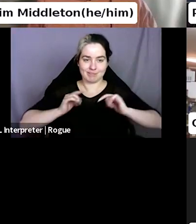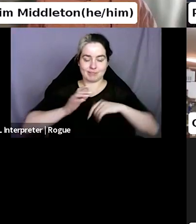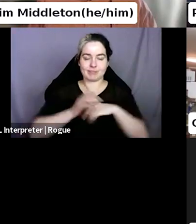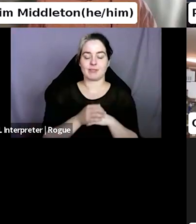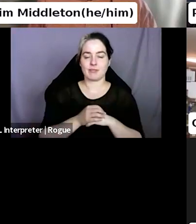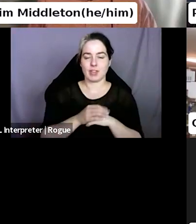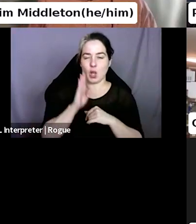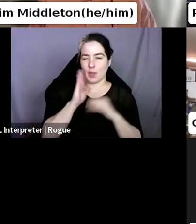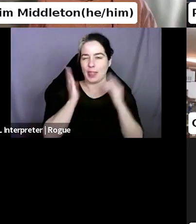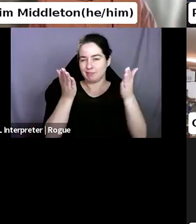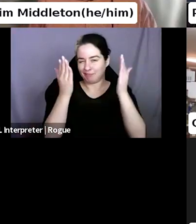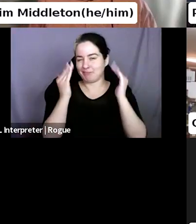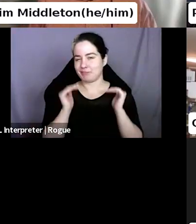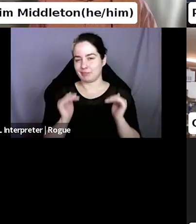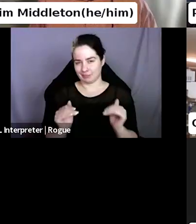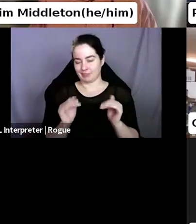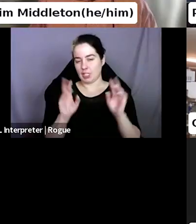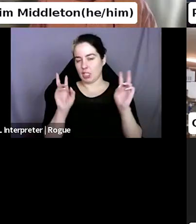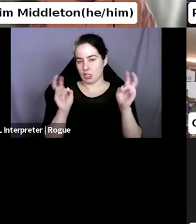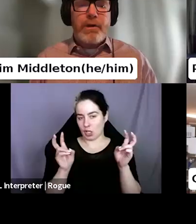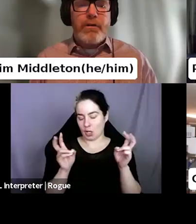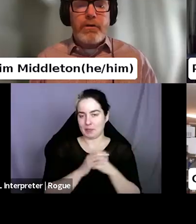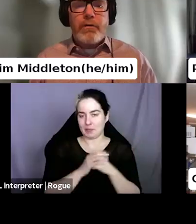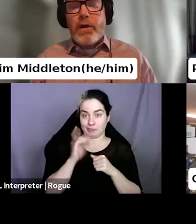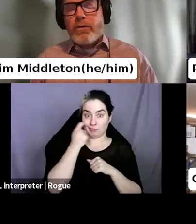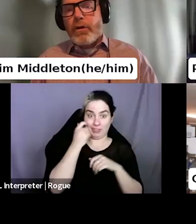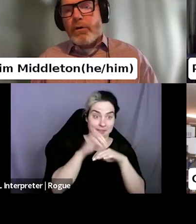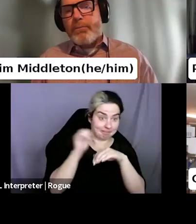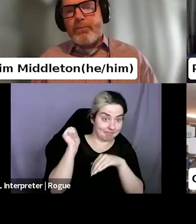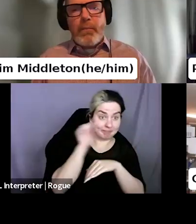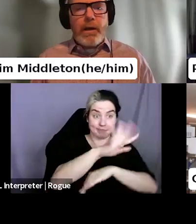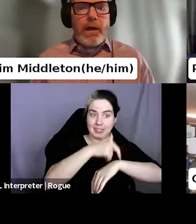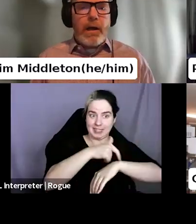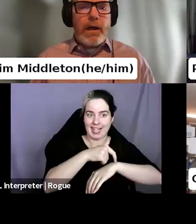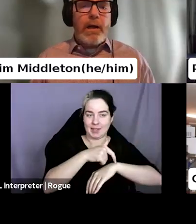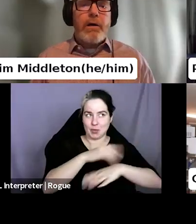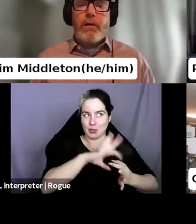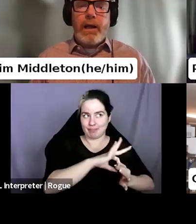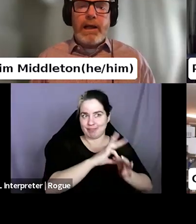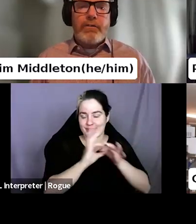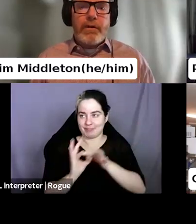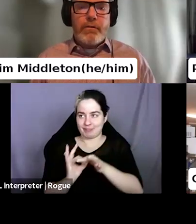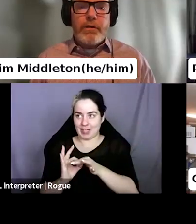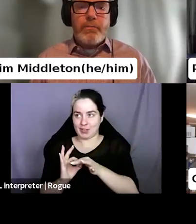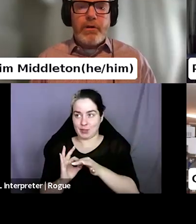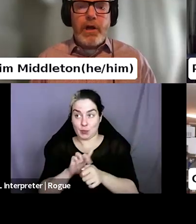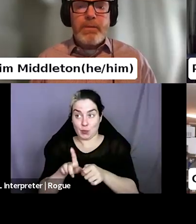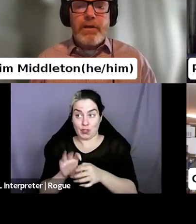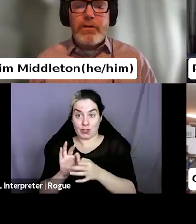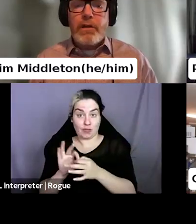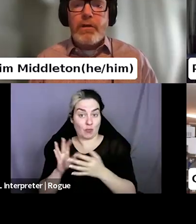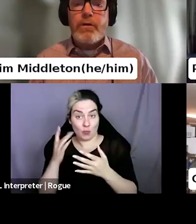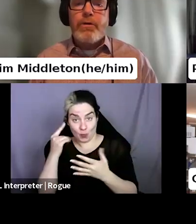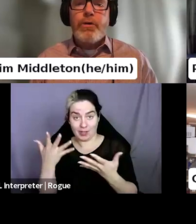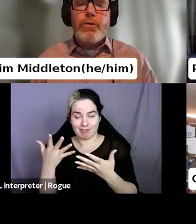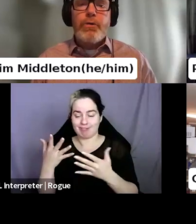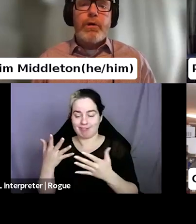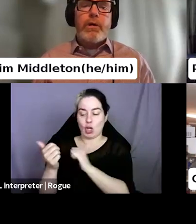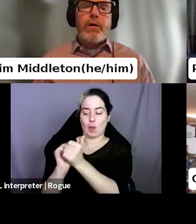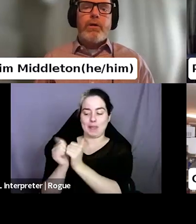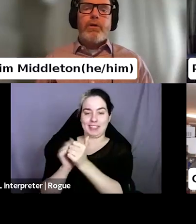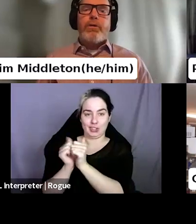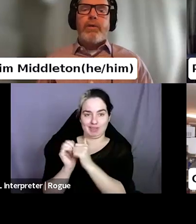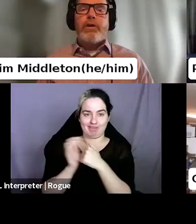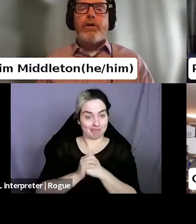lends itself to questions of competition. So, uh, I'll ask the question about competition. Who